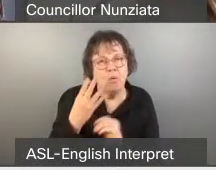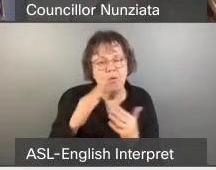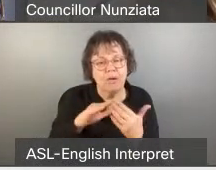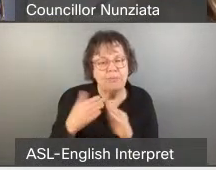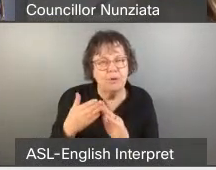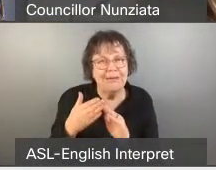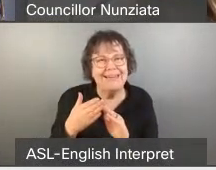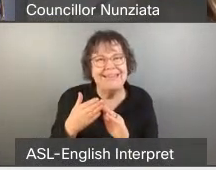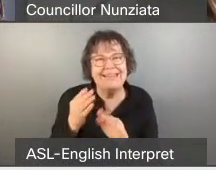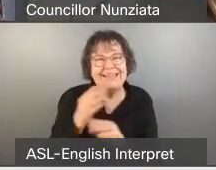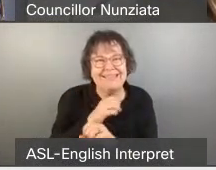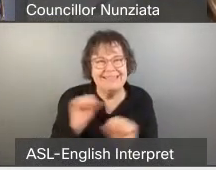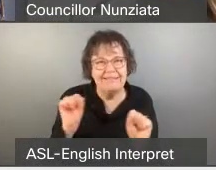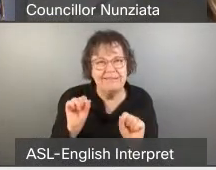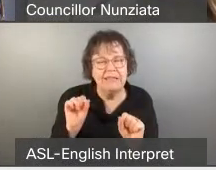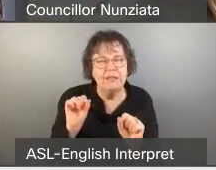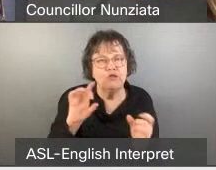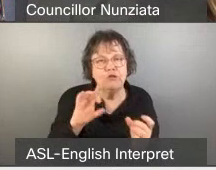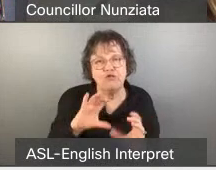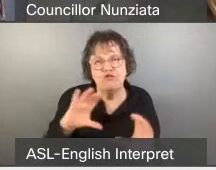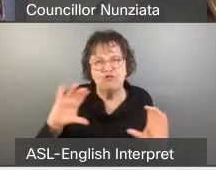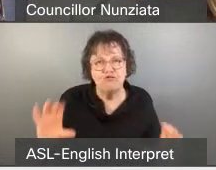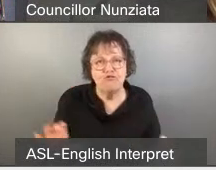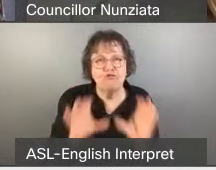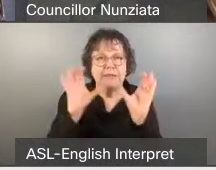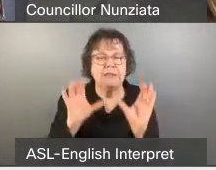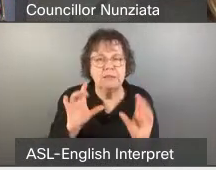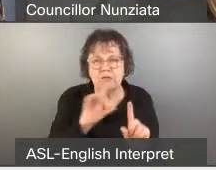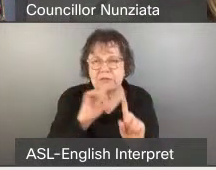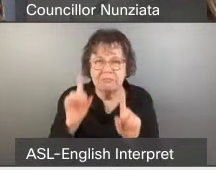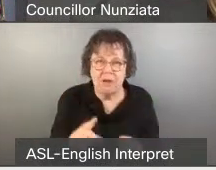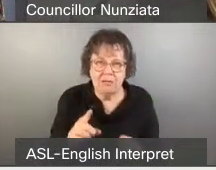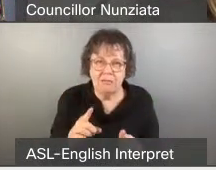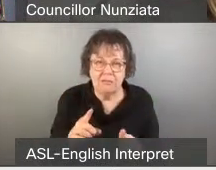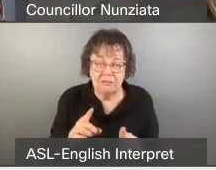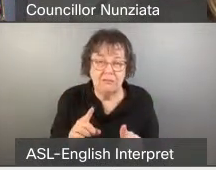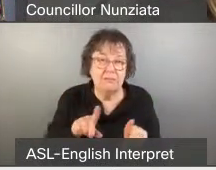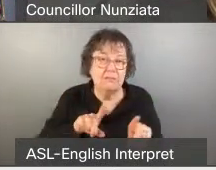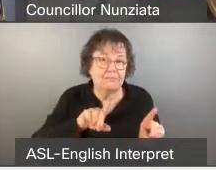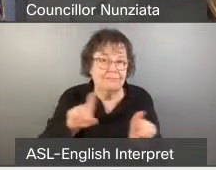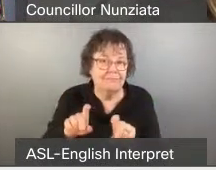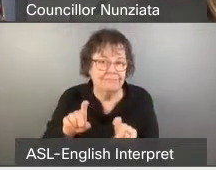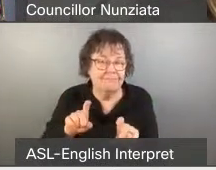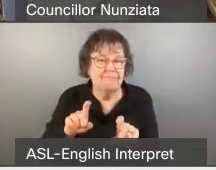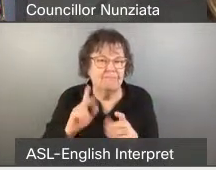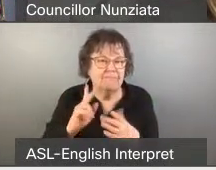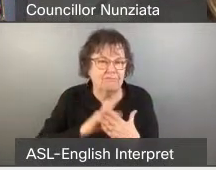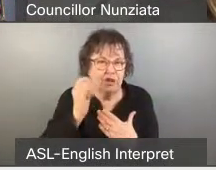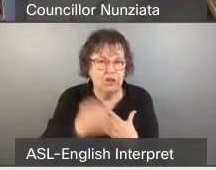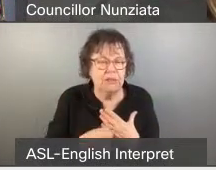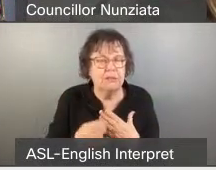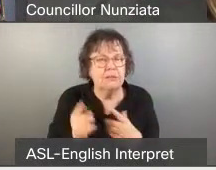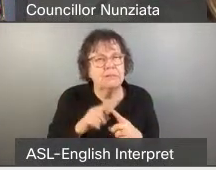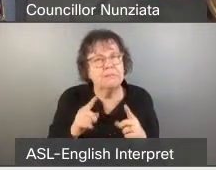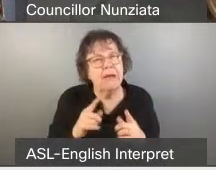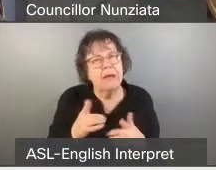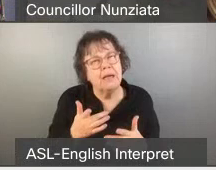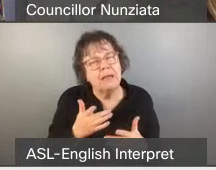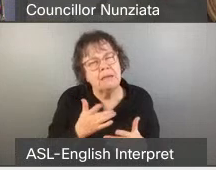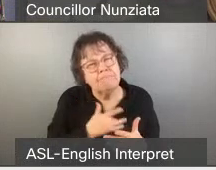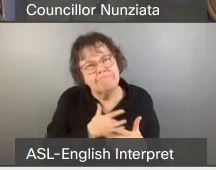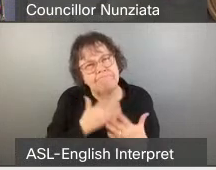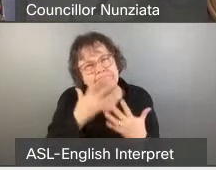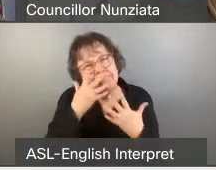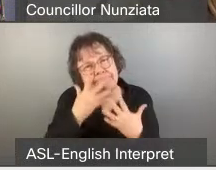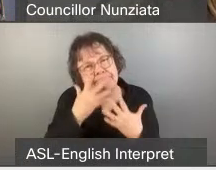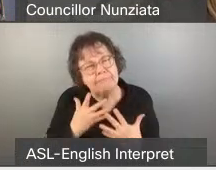crisis response pilots. I was disheartened, though, not to hear more about this very important